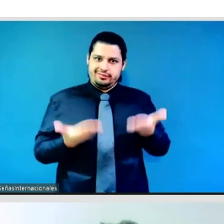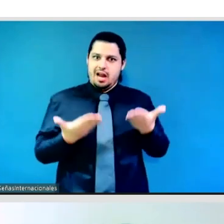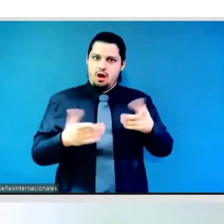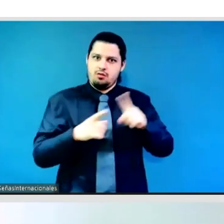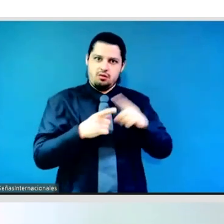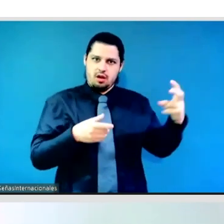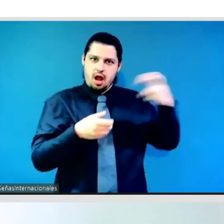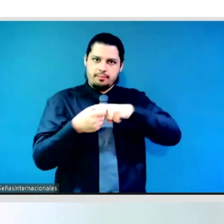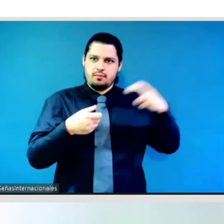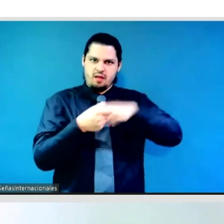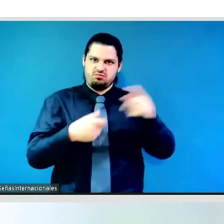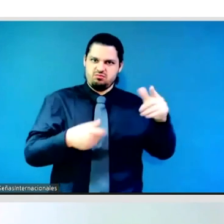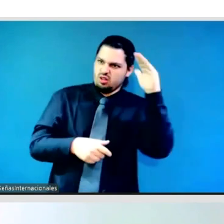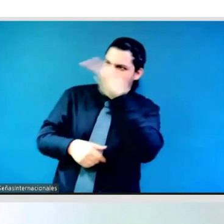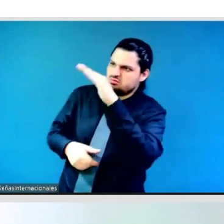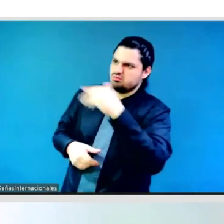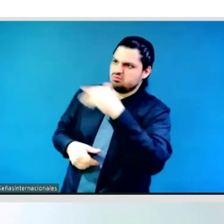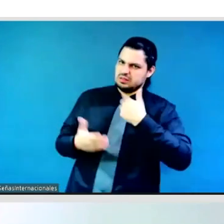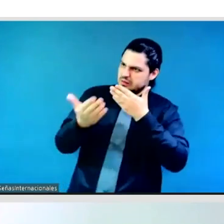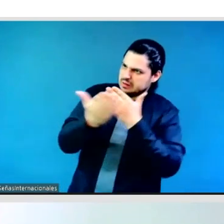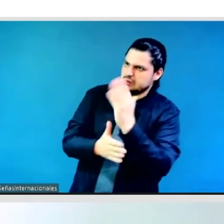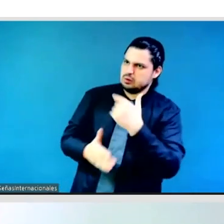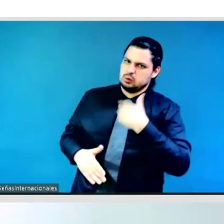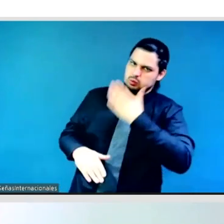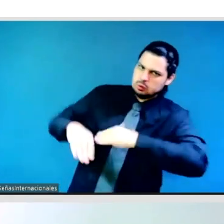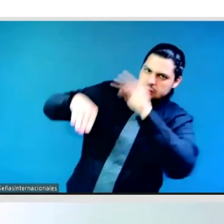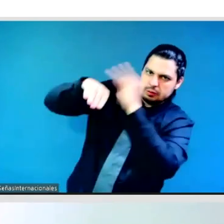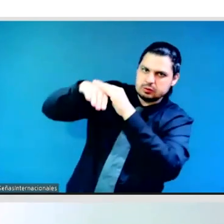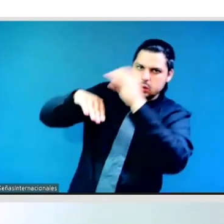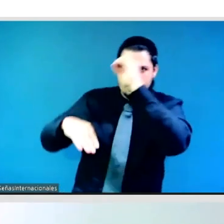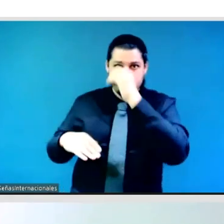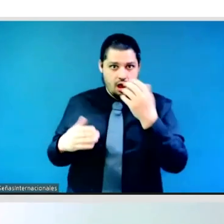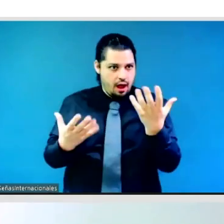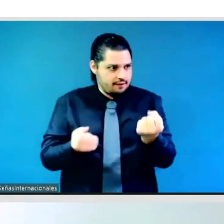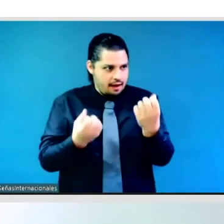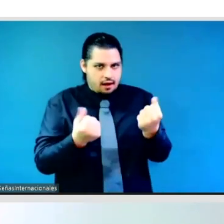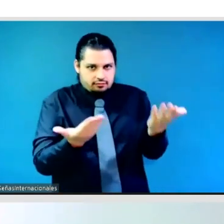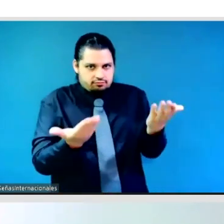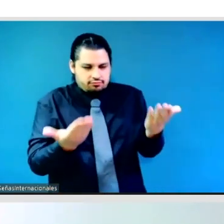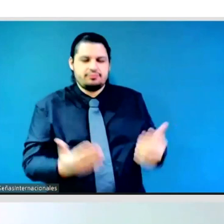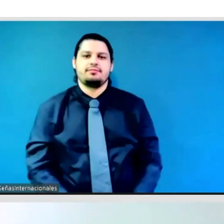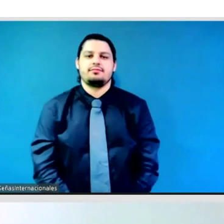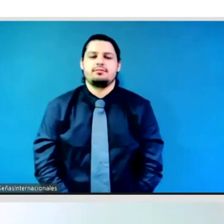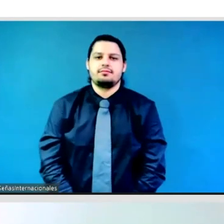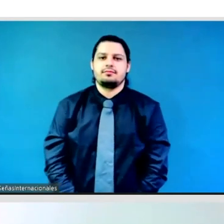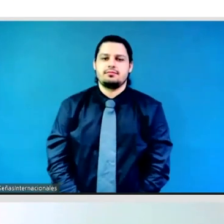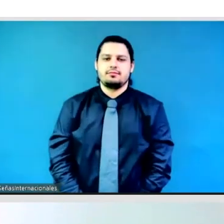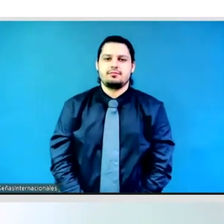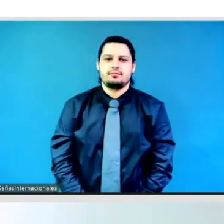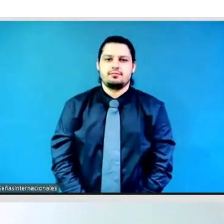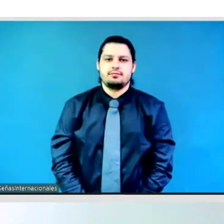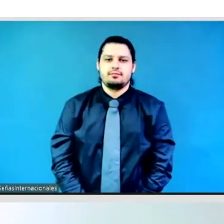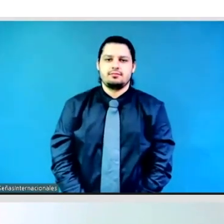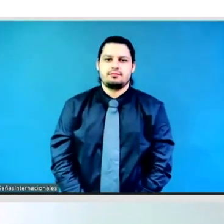addressing harmful stereotypes and gender norms. In order to ensure decision making power and leadership for feminist activists and